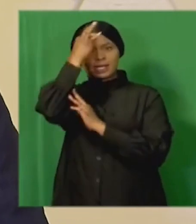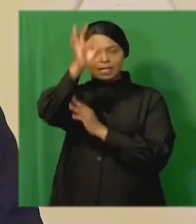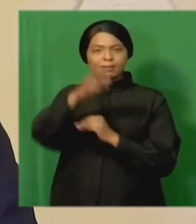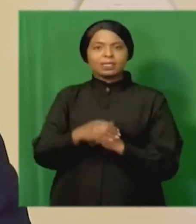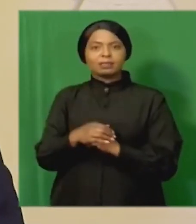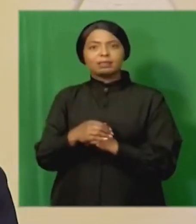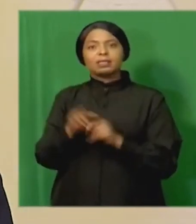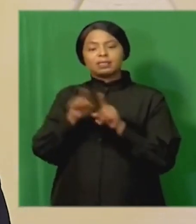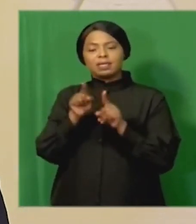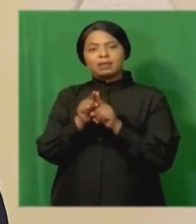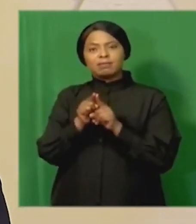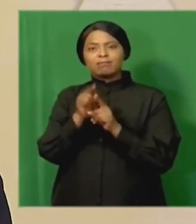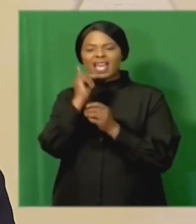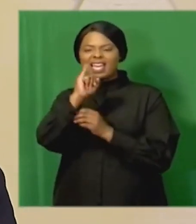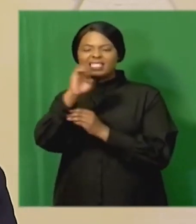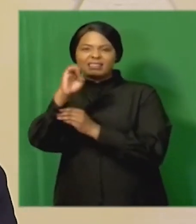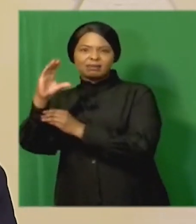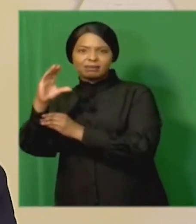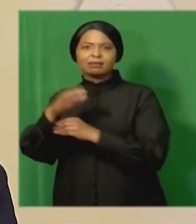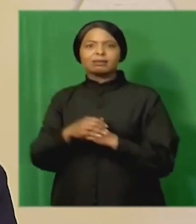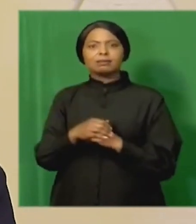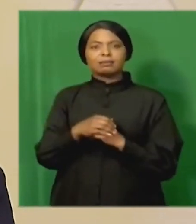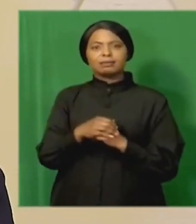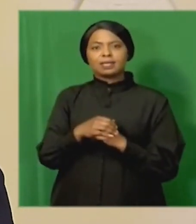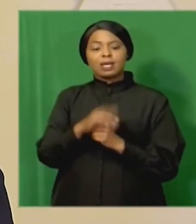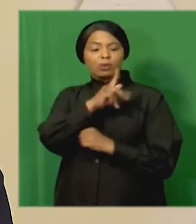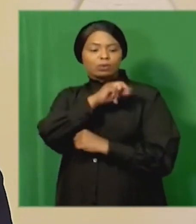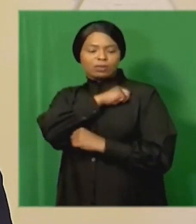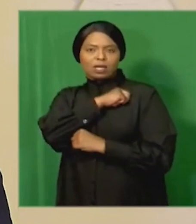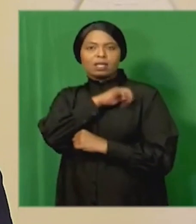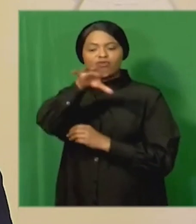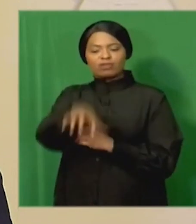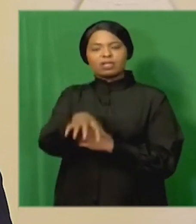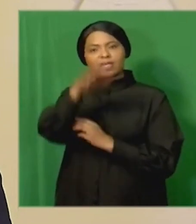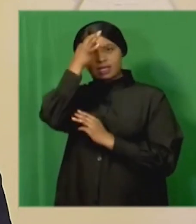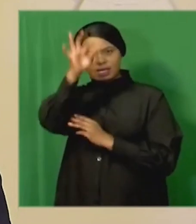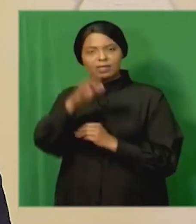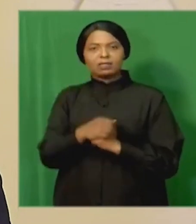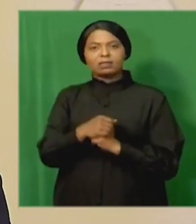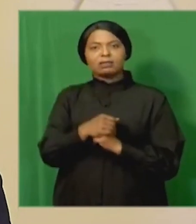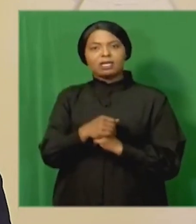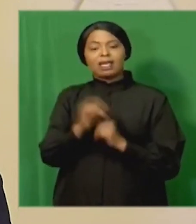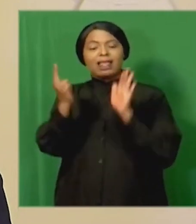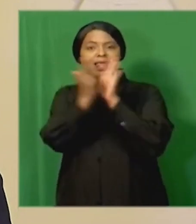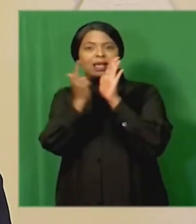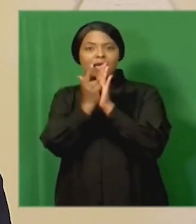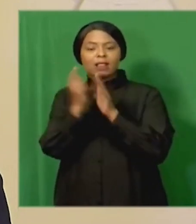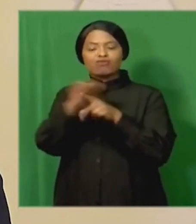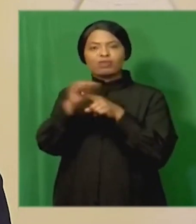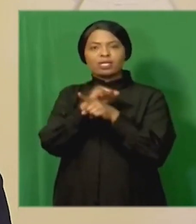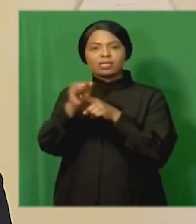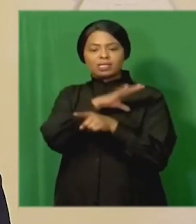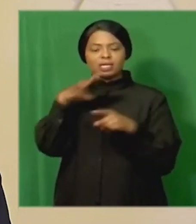Electoral Commission the KwaZulu Natal Provincial Government the Legal Practice Council